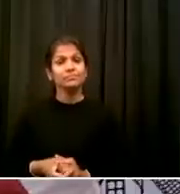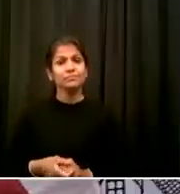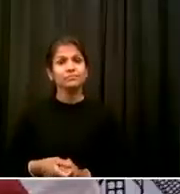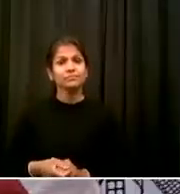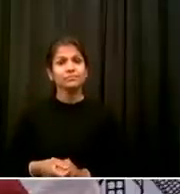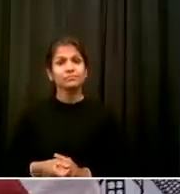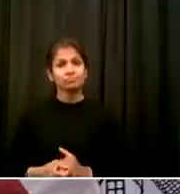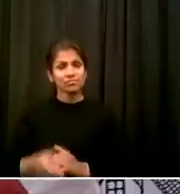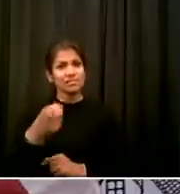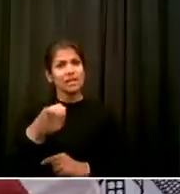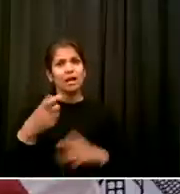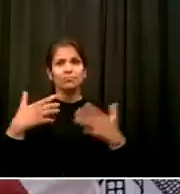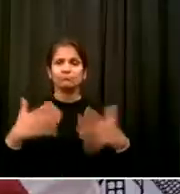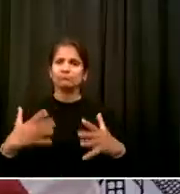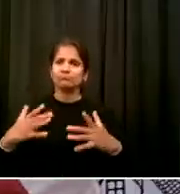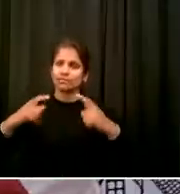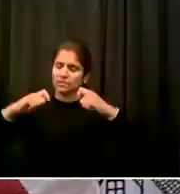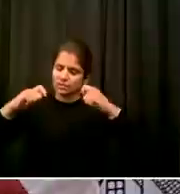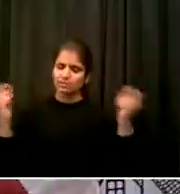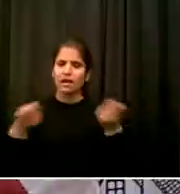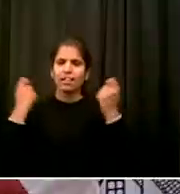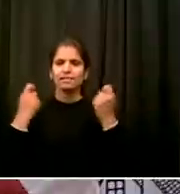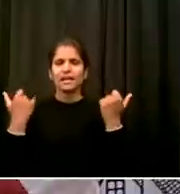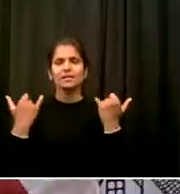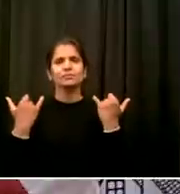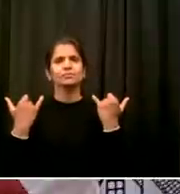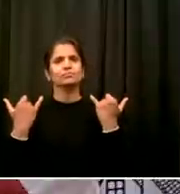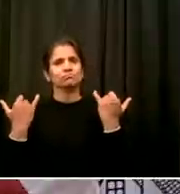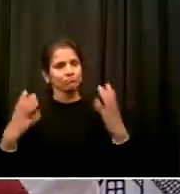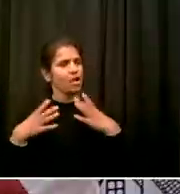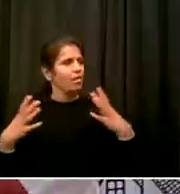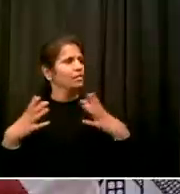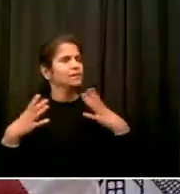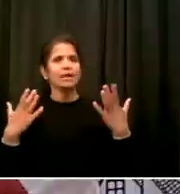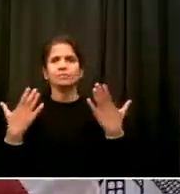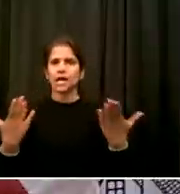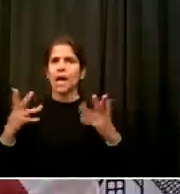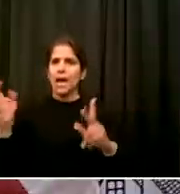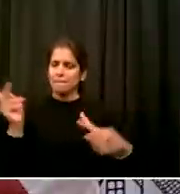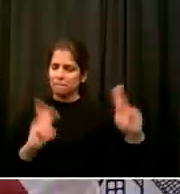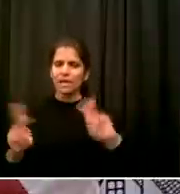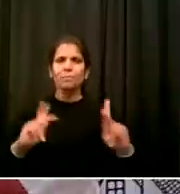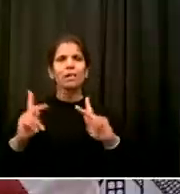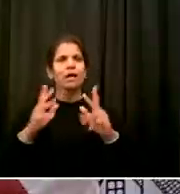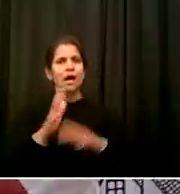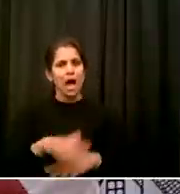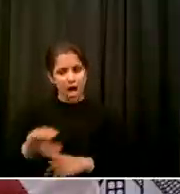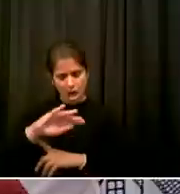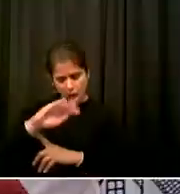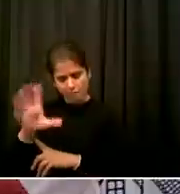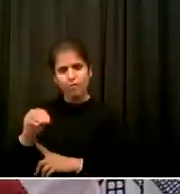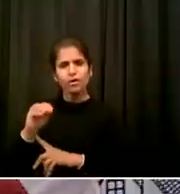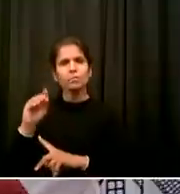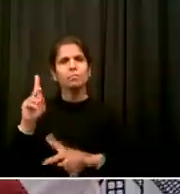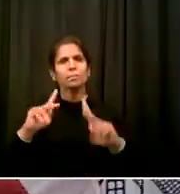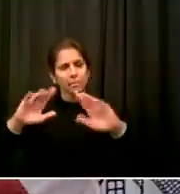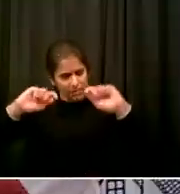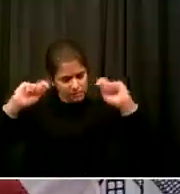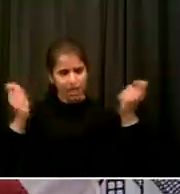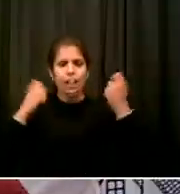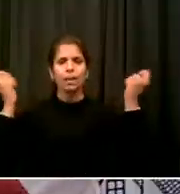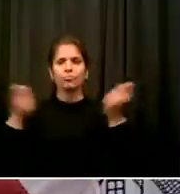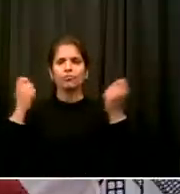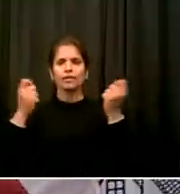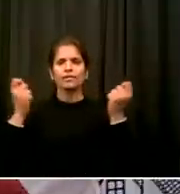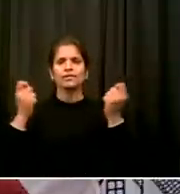by people of African descent all over this country Not everyone, but a lot of people And then almost unknown